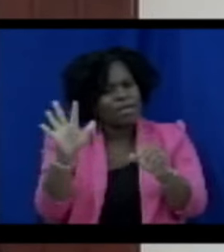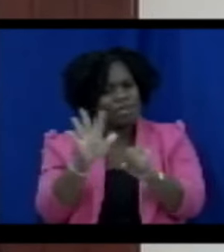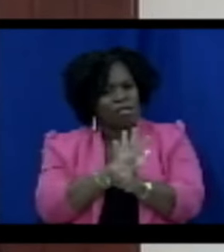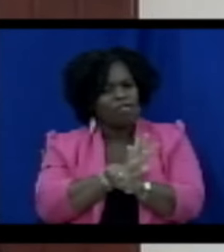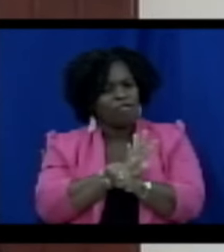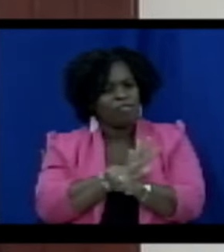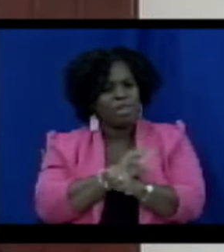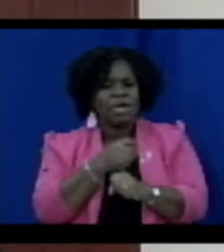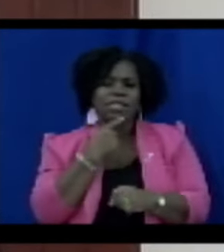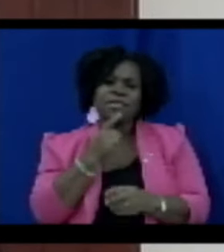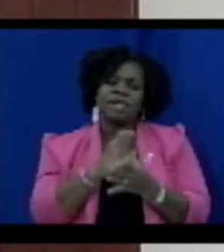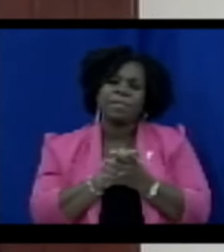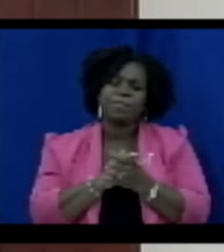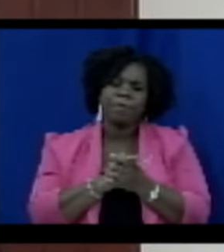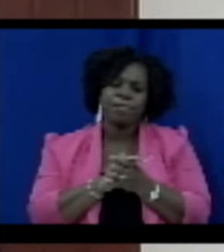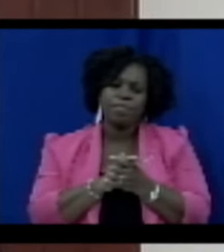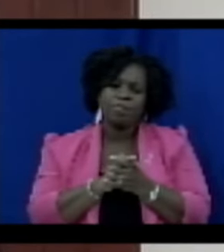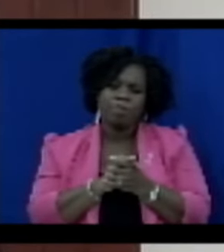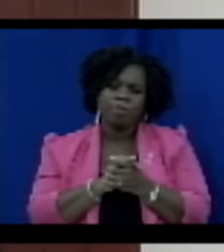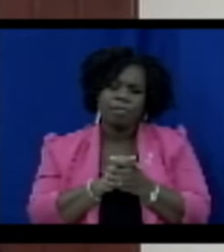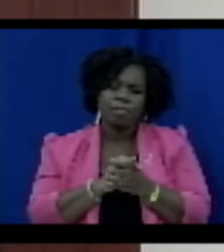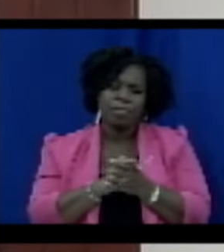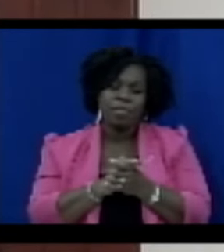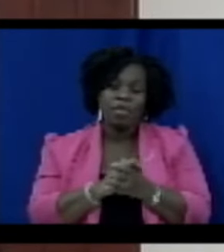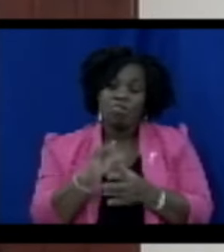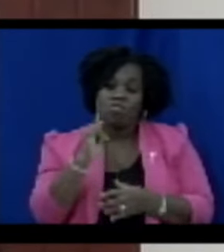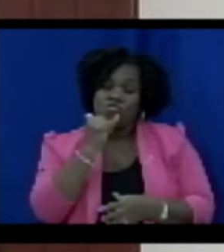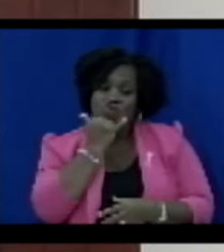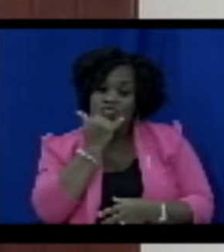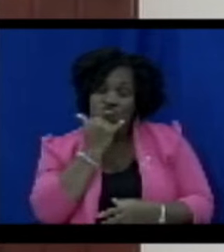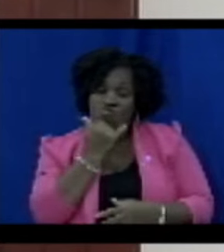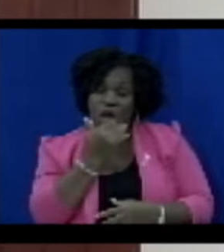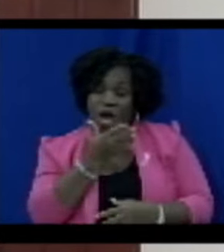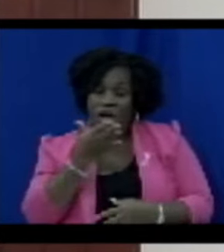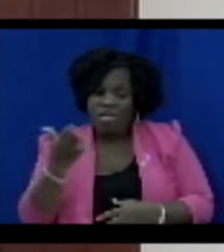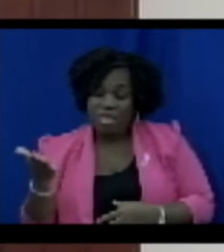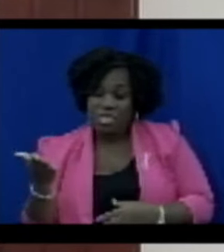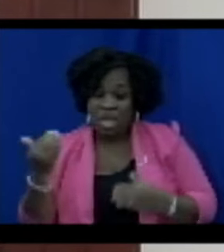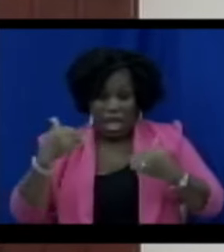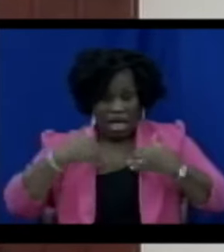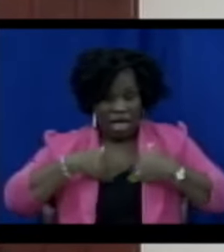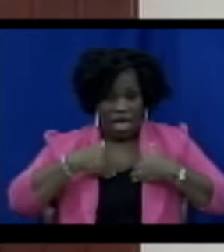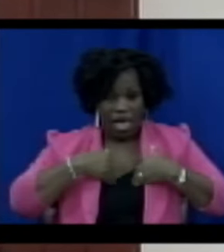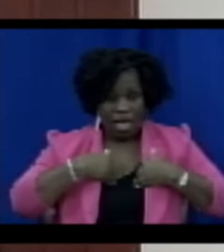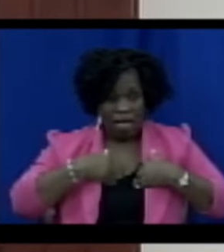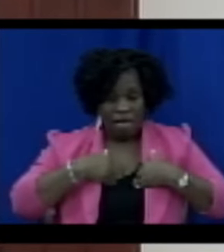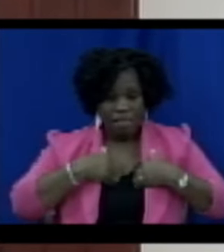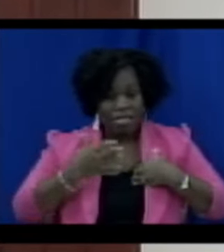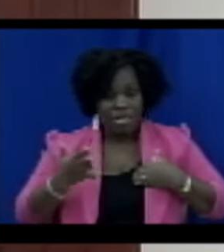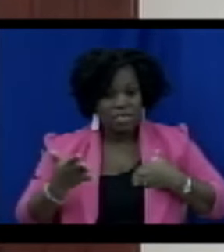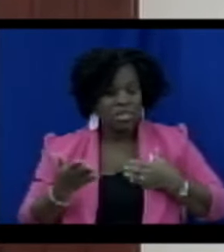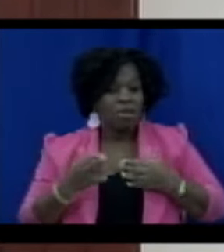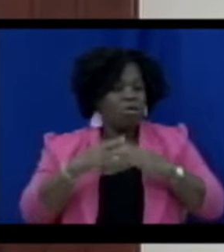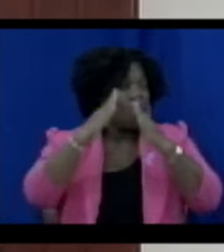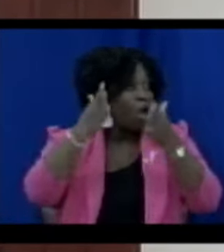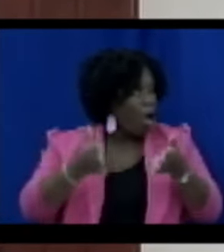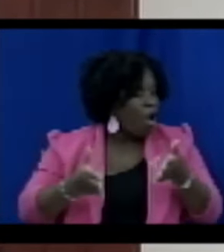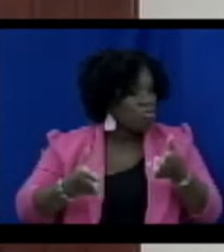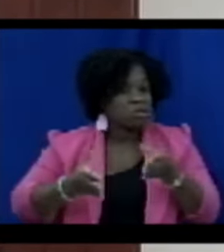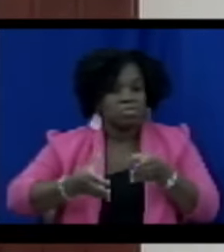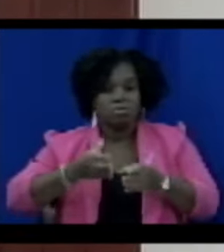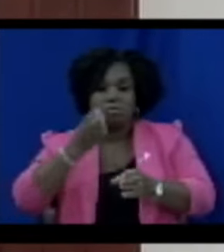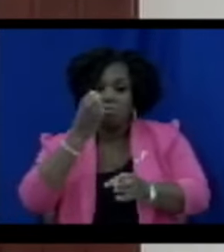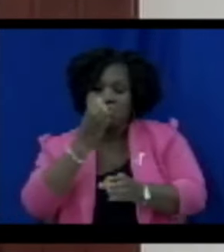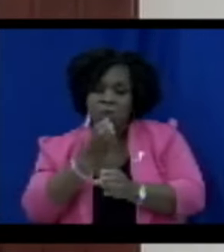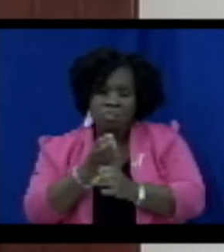says, and I quote Madam Speaker, tainted property in relation to the commission of an offense includes property used